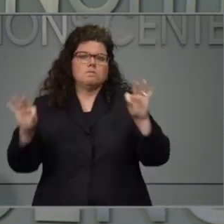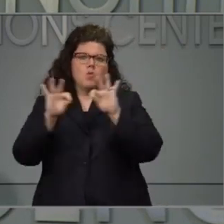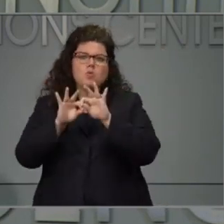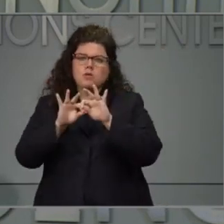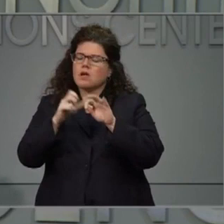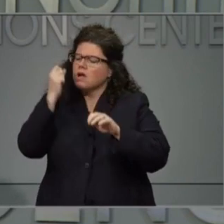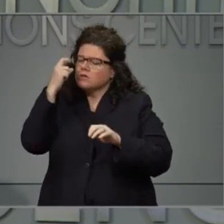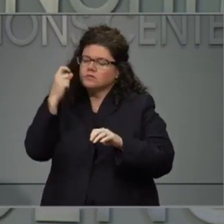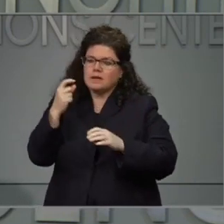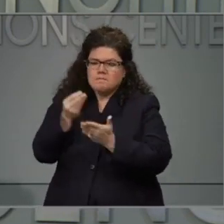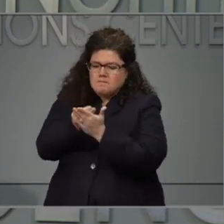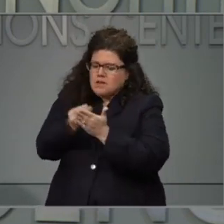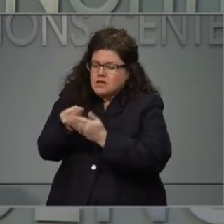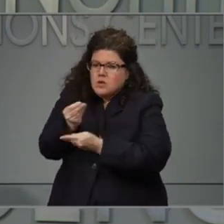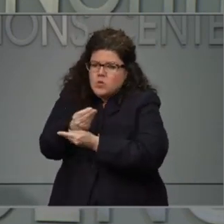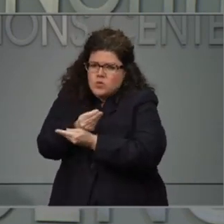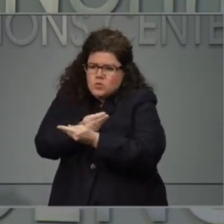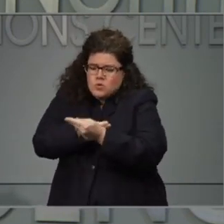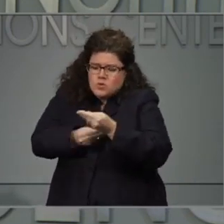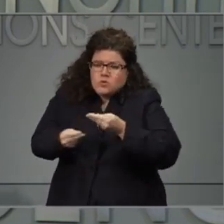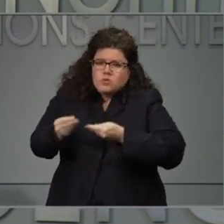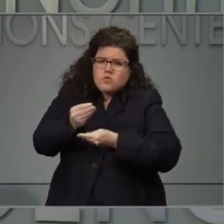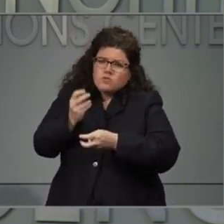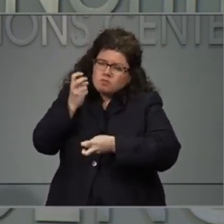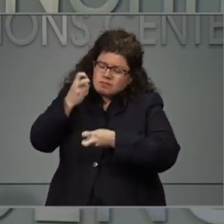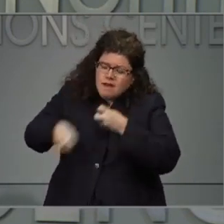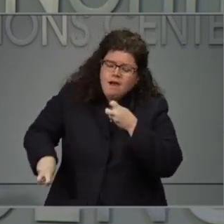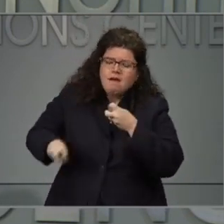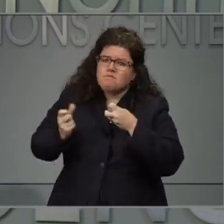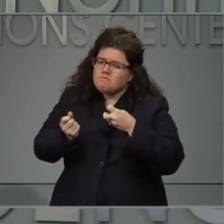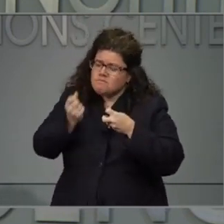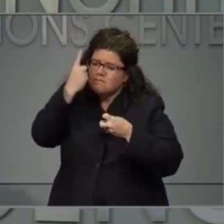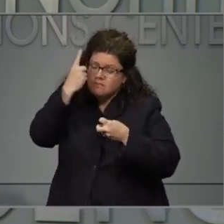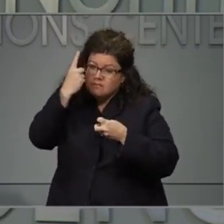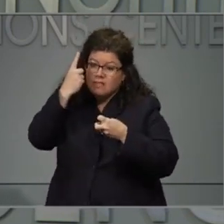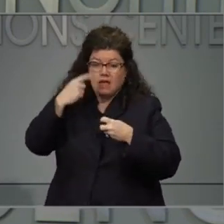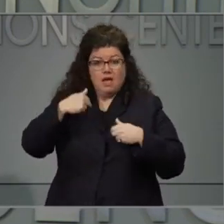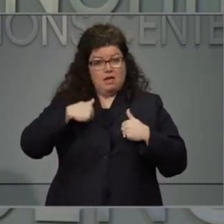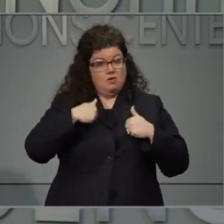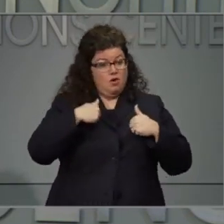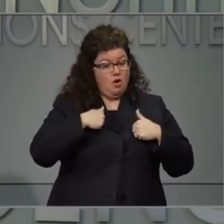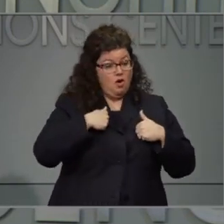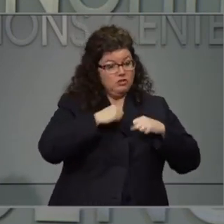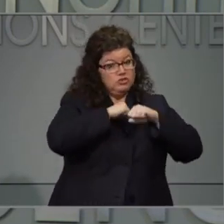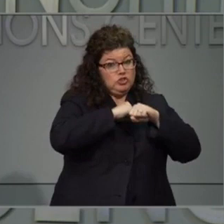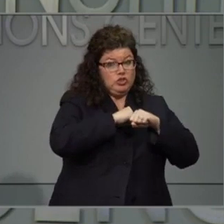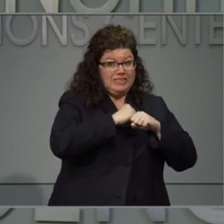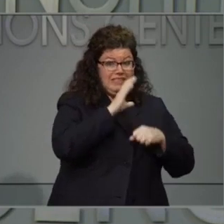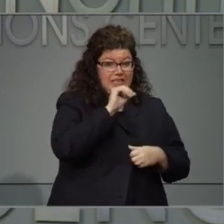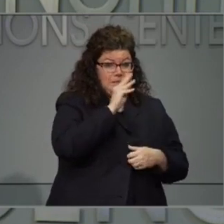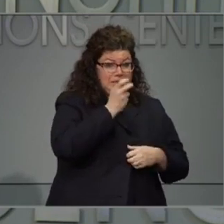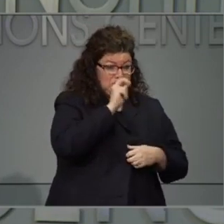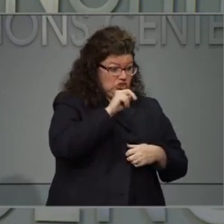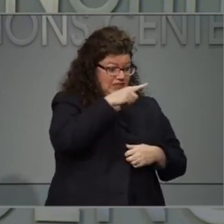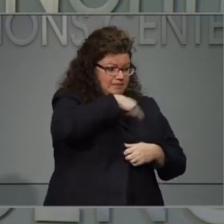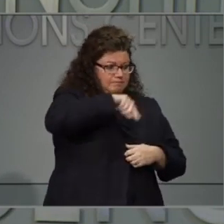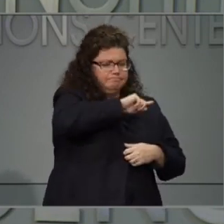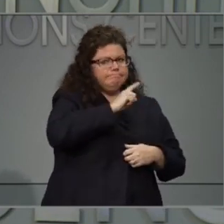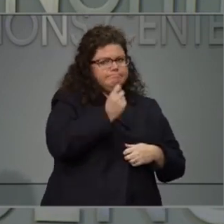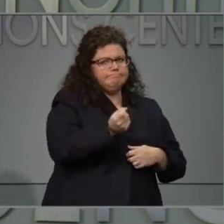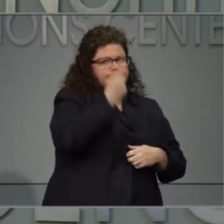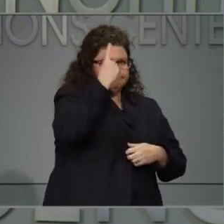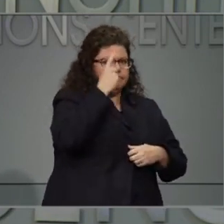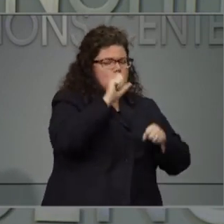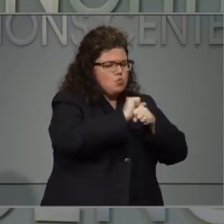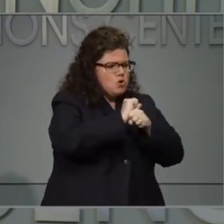by a thread right now, and the people over at the Employment Security Commission know this. I am urging them on